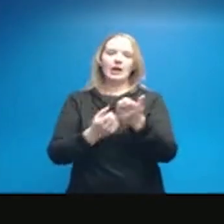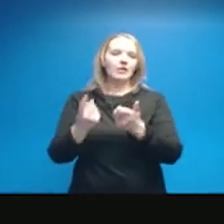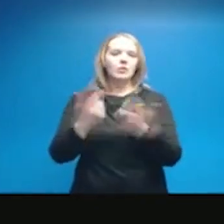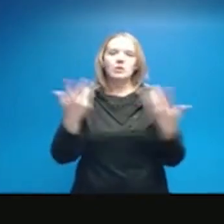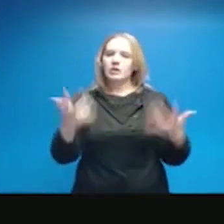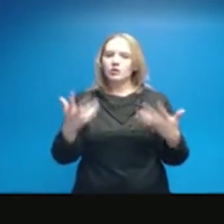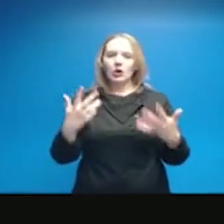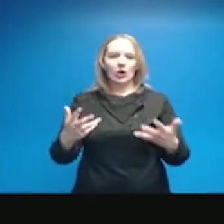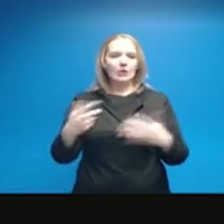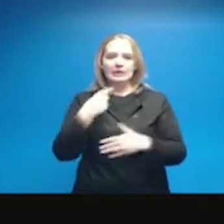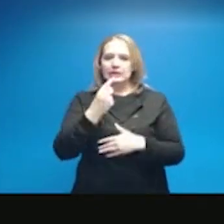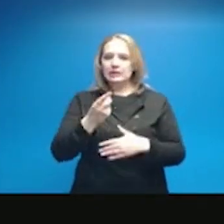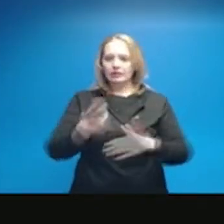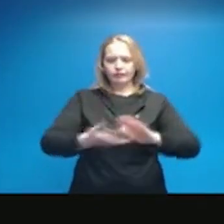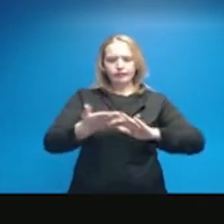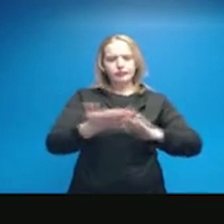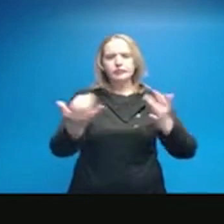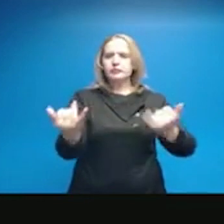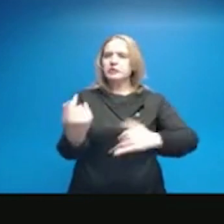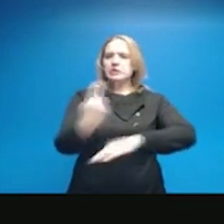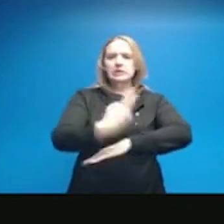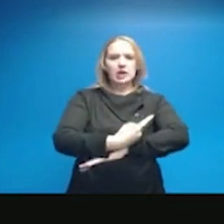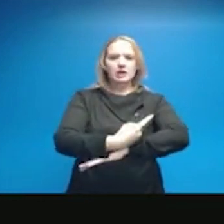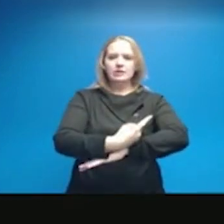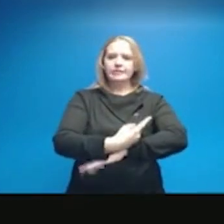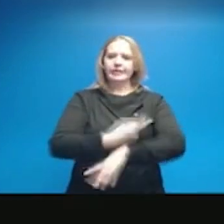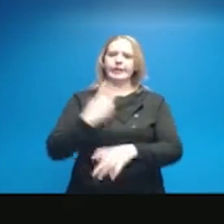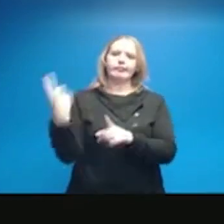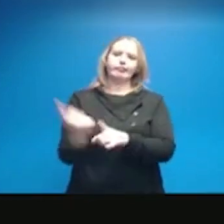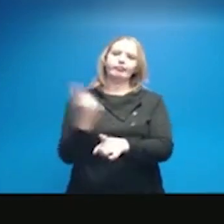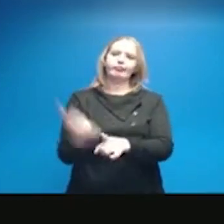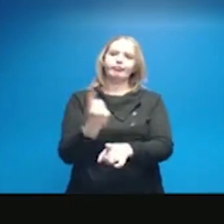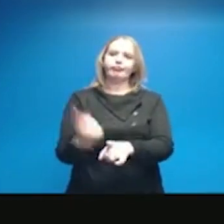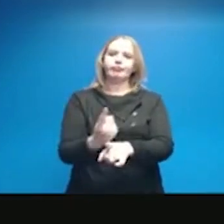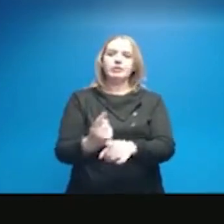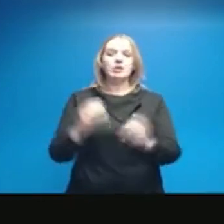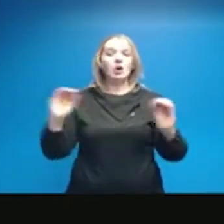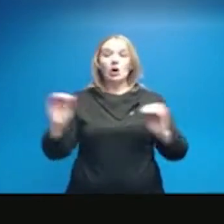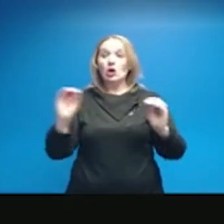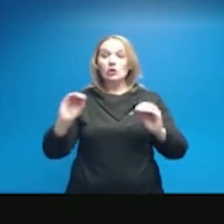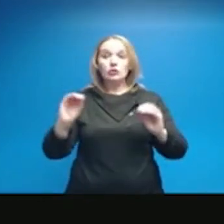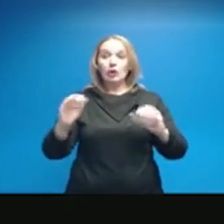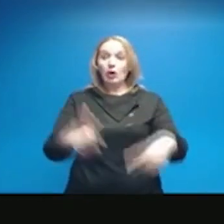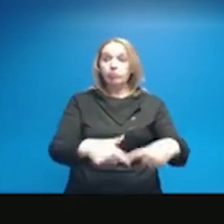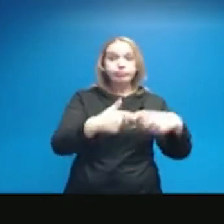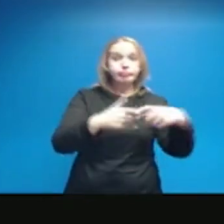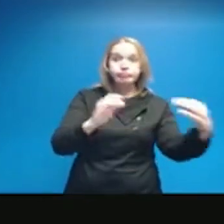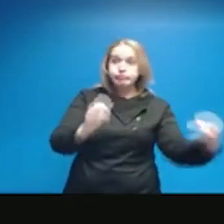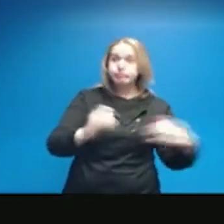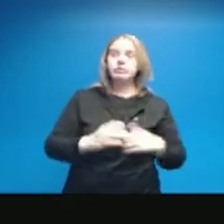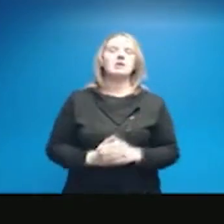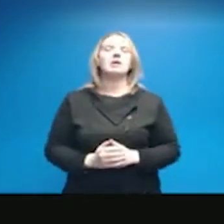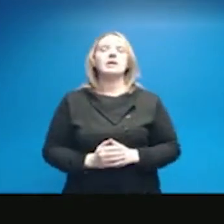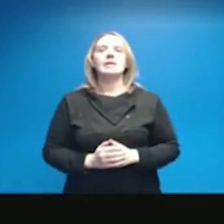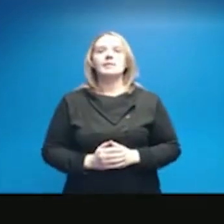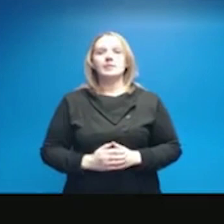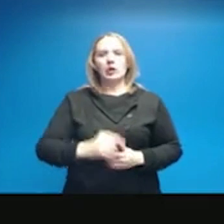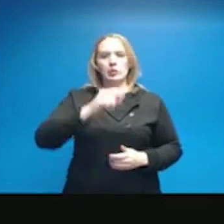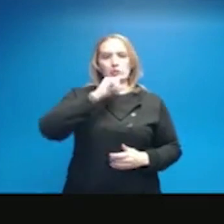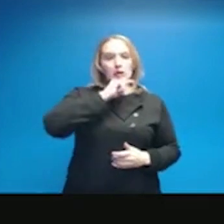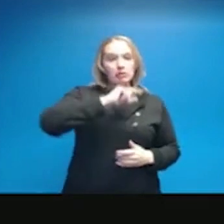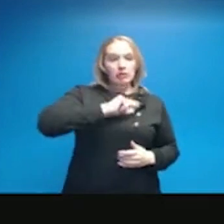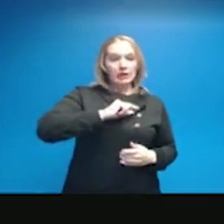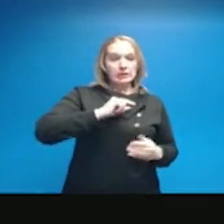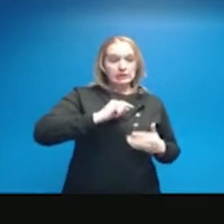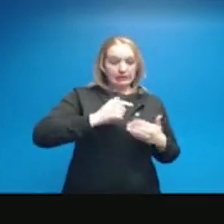noted, operations today are, as always, we've not been interrupted. Immediately after Thanksgiving, our